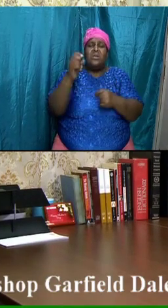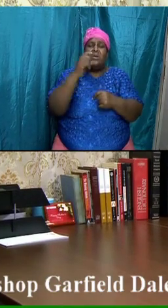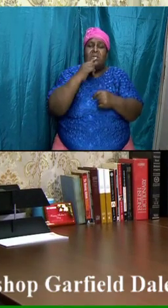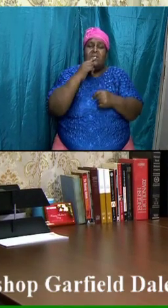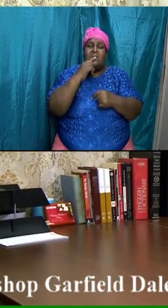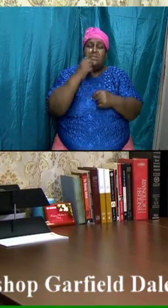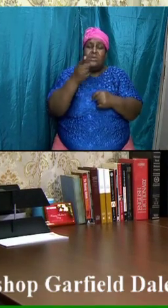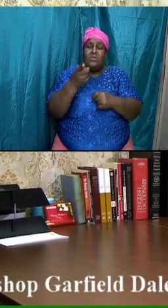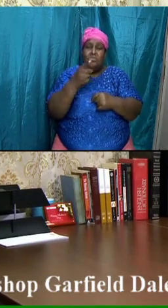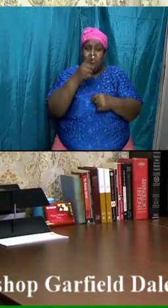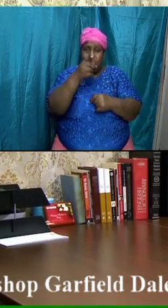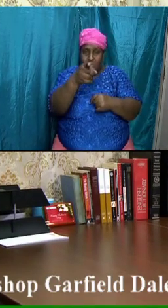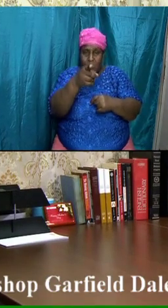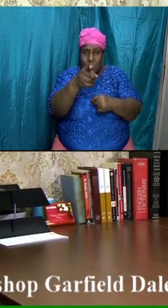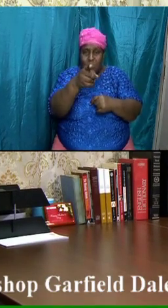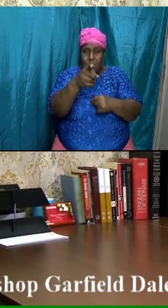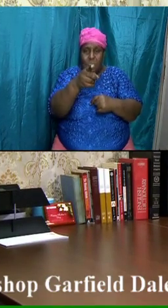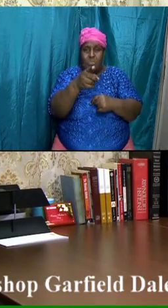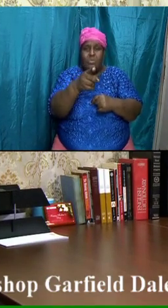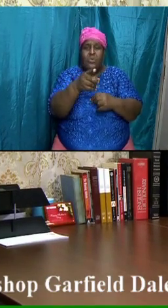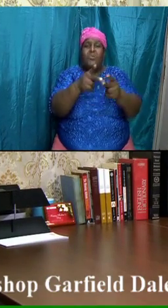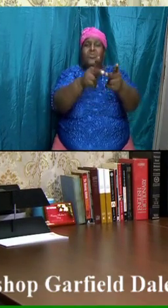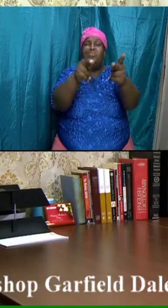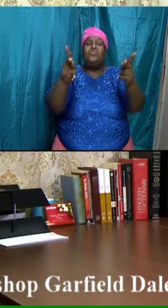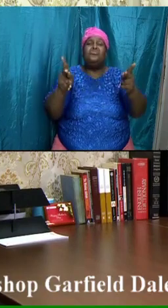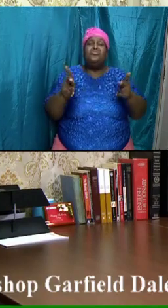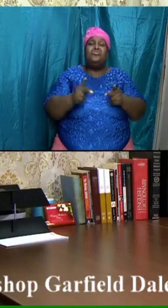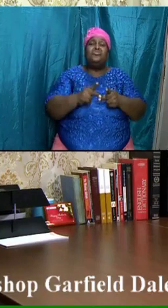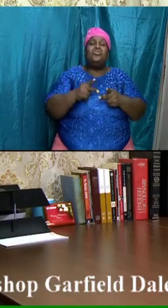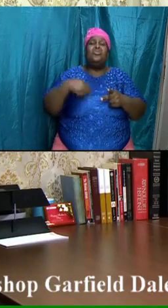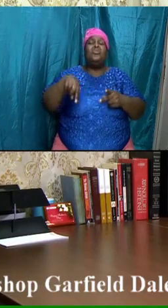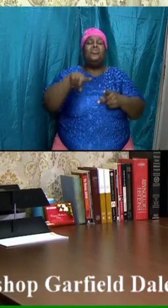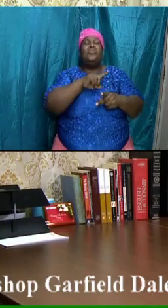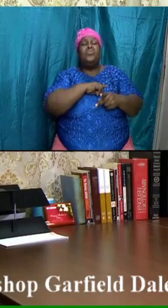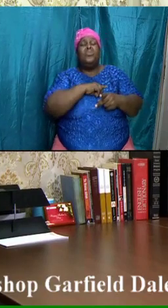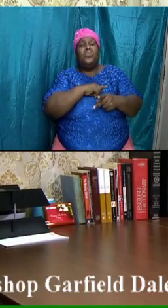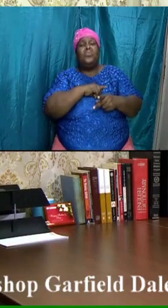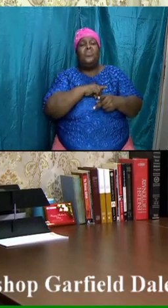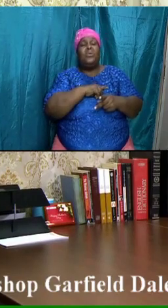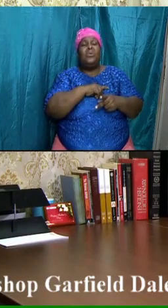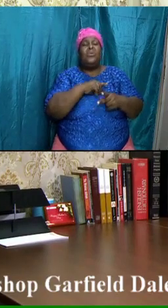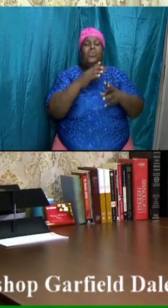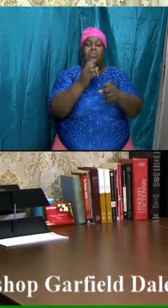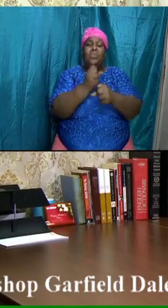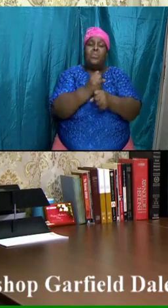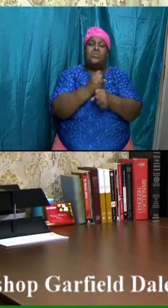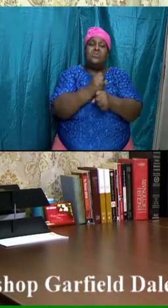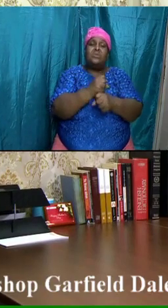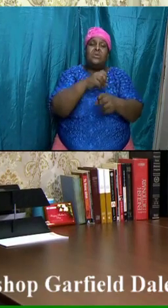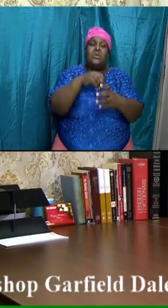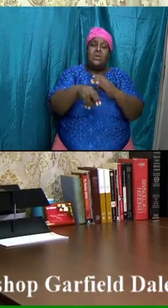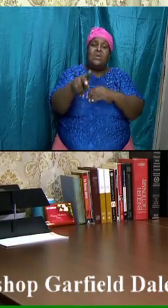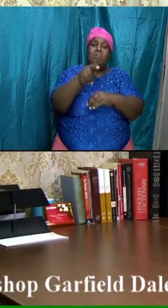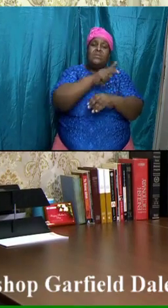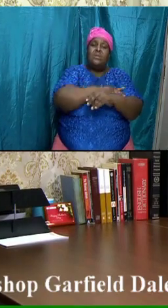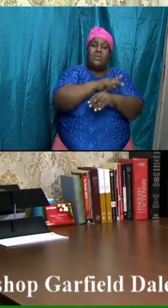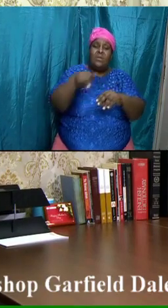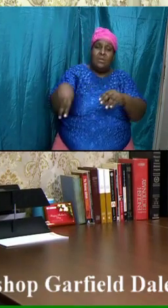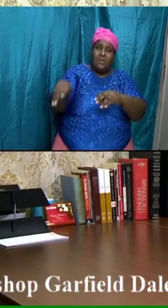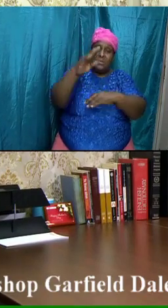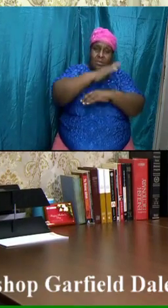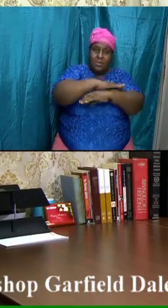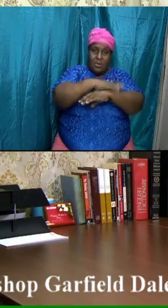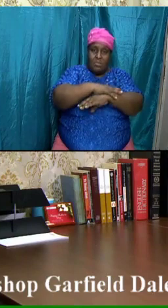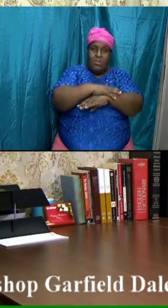hold in that kingdom that is to come let us live for God let us live with all of our heart let us